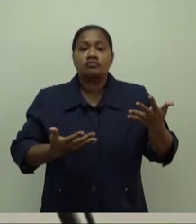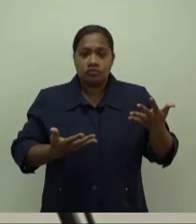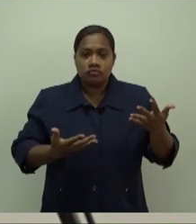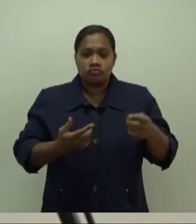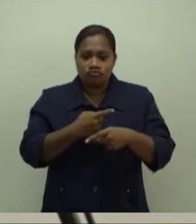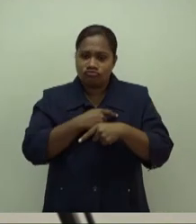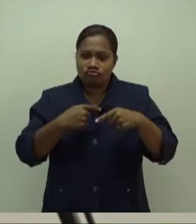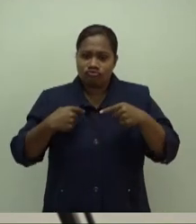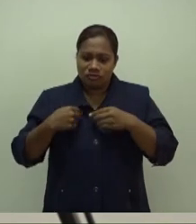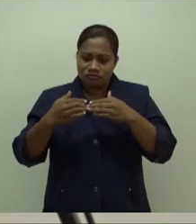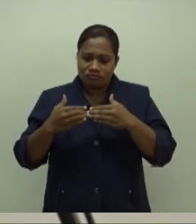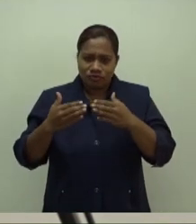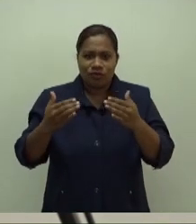wave.